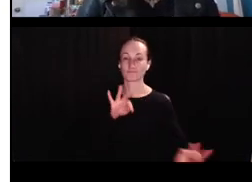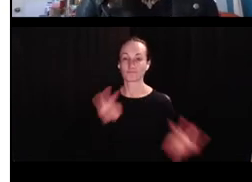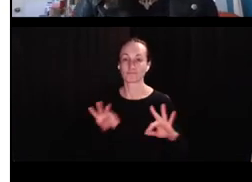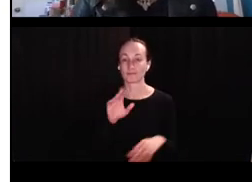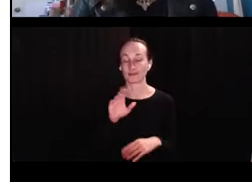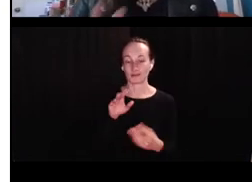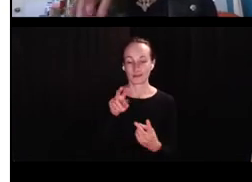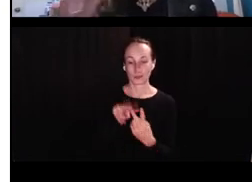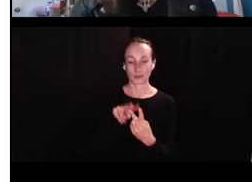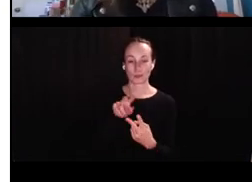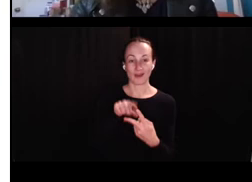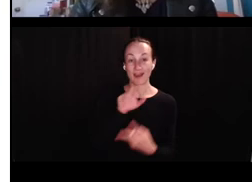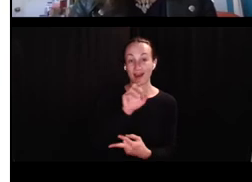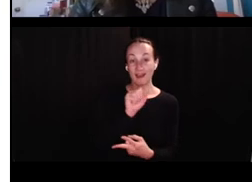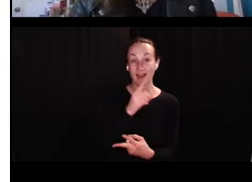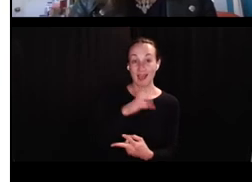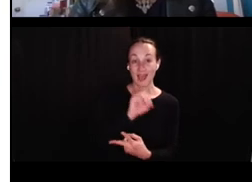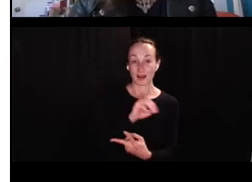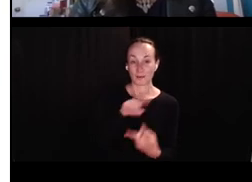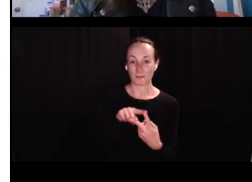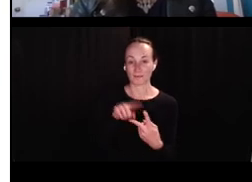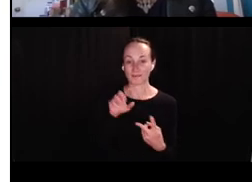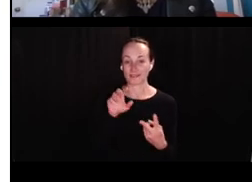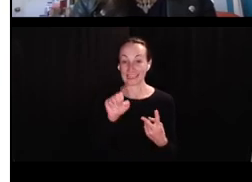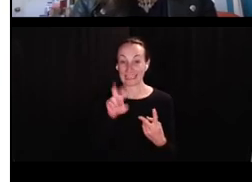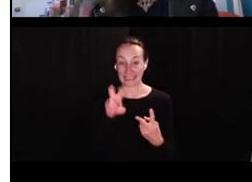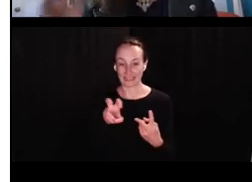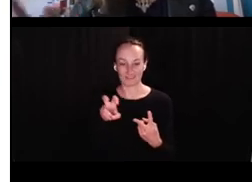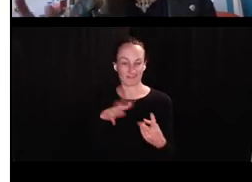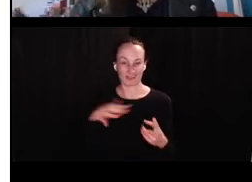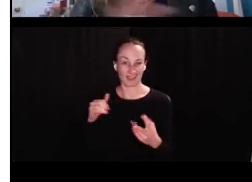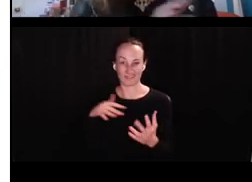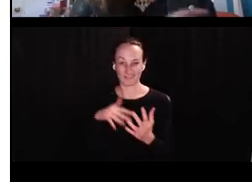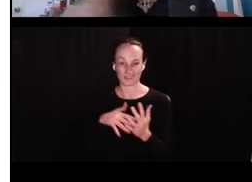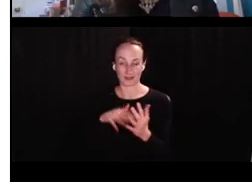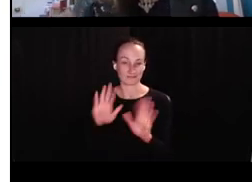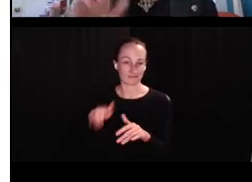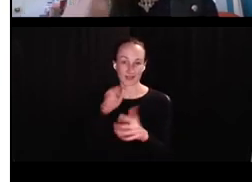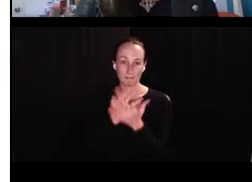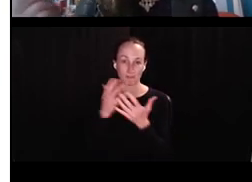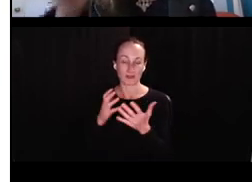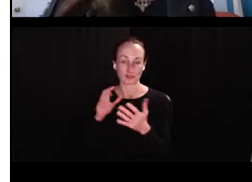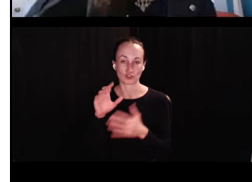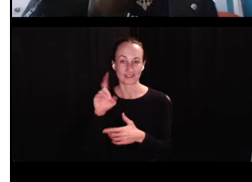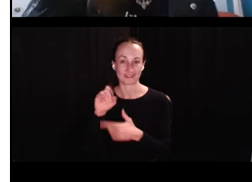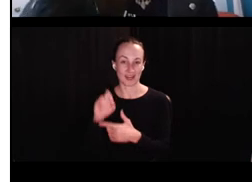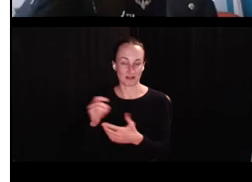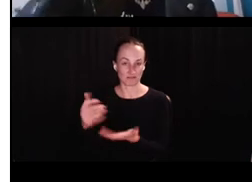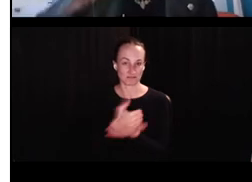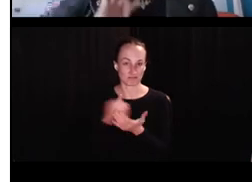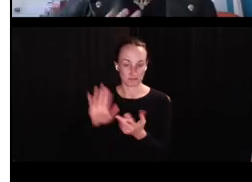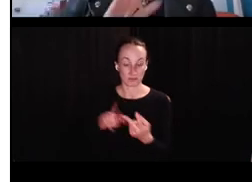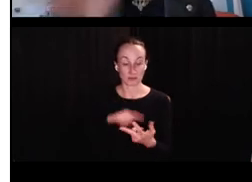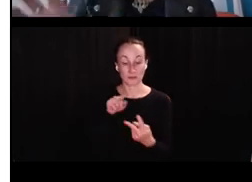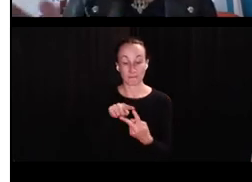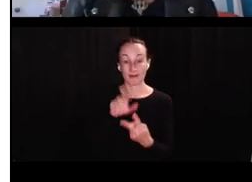again, going back to the iconic Adam, um, Sarah, and there's Eve as well, but she doesn't, she left the study. Um,